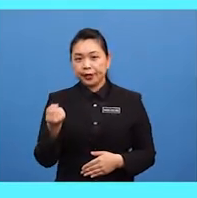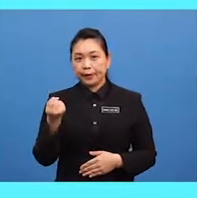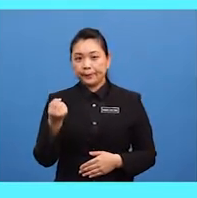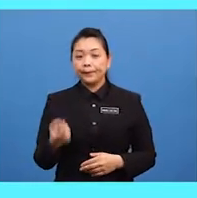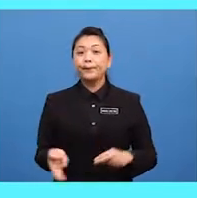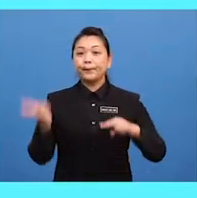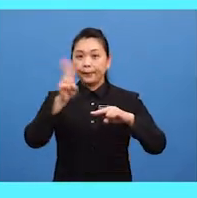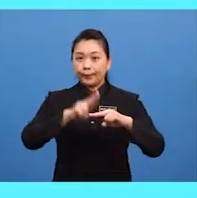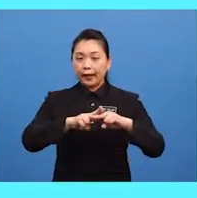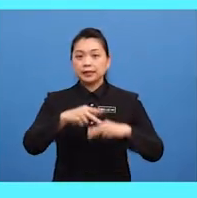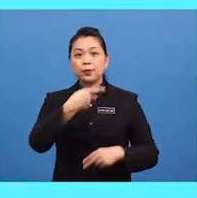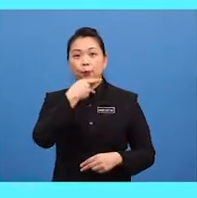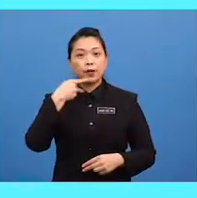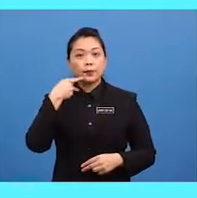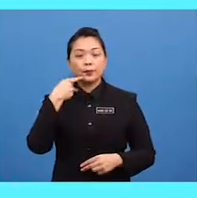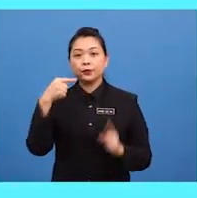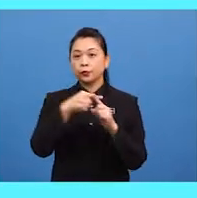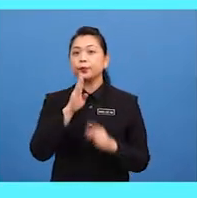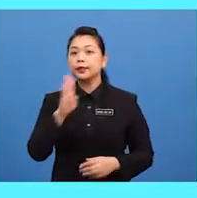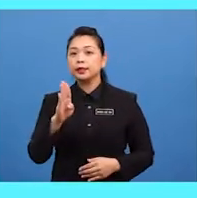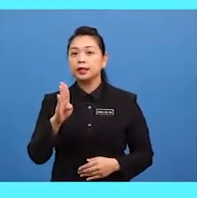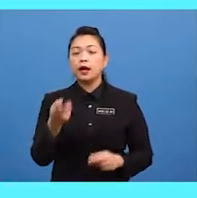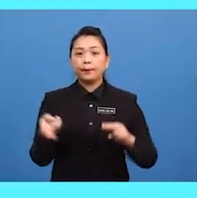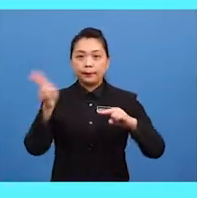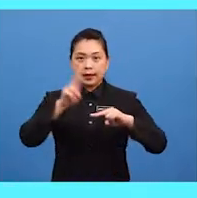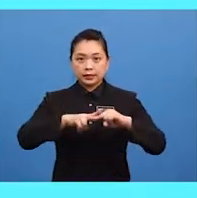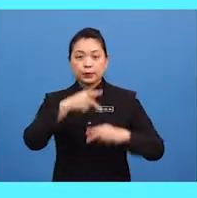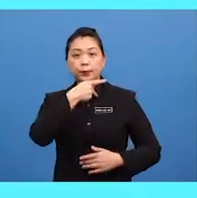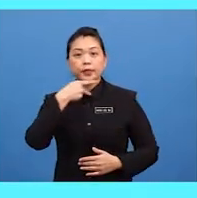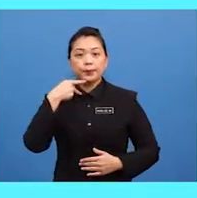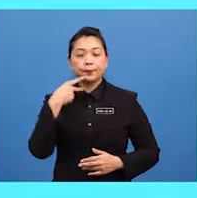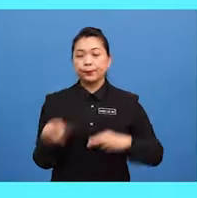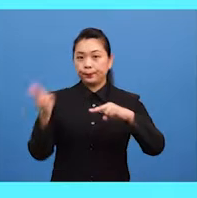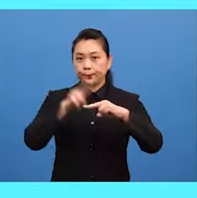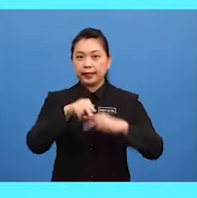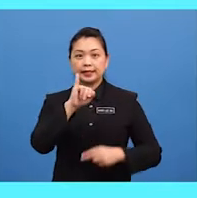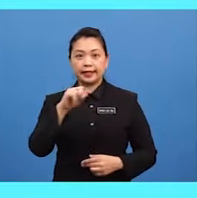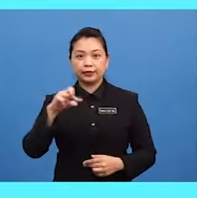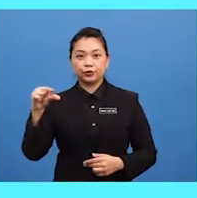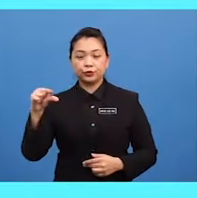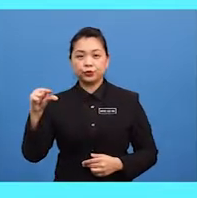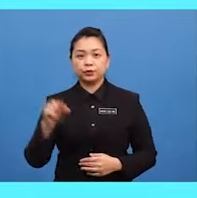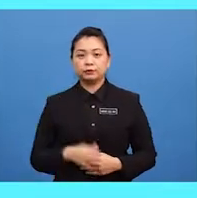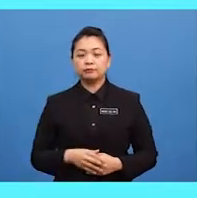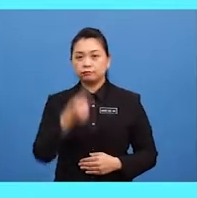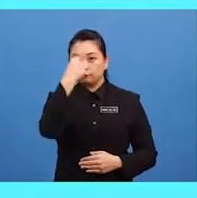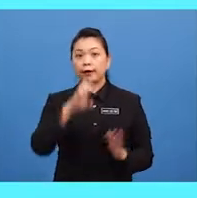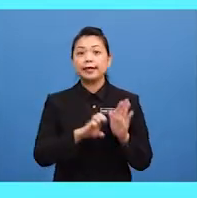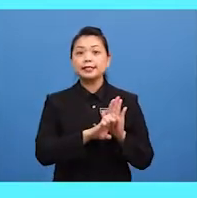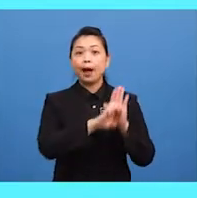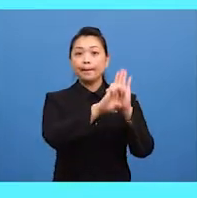verb to be plus verb plus ing for example